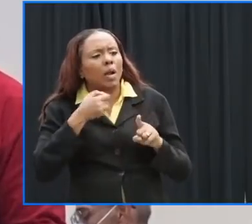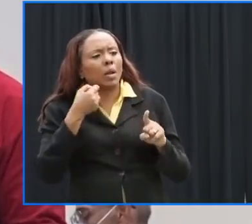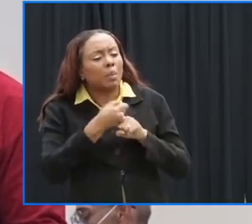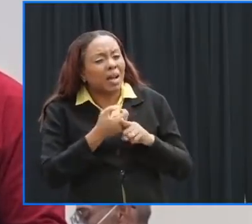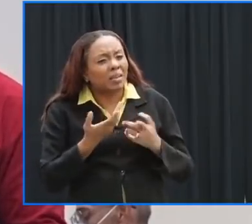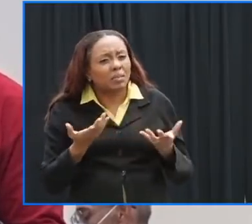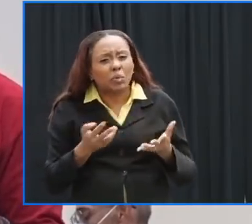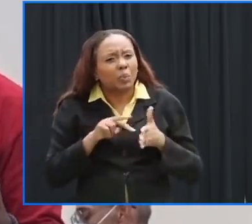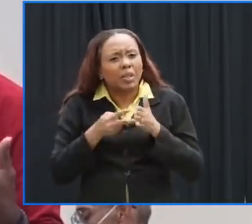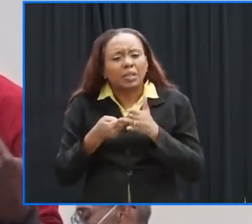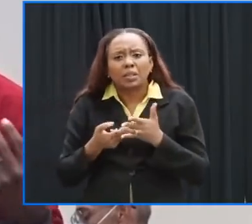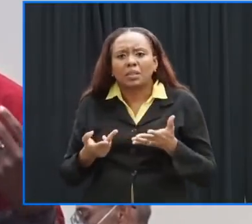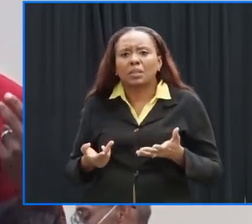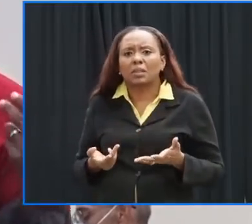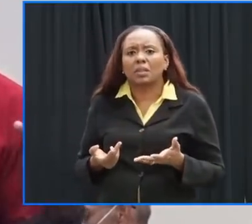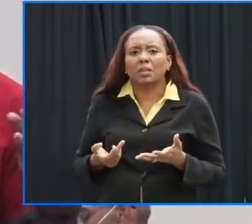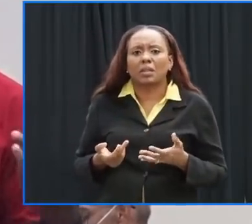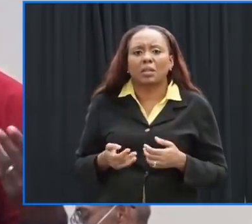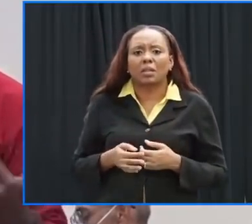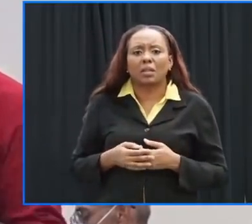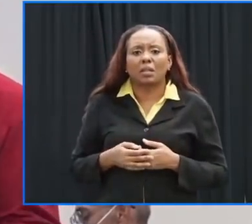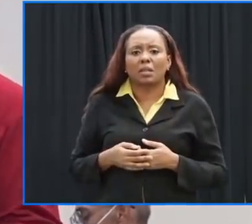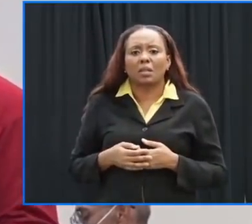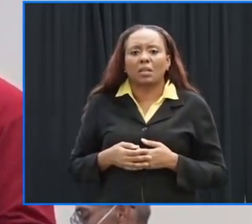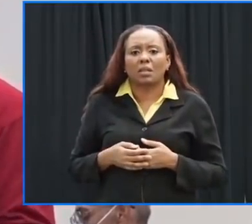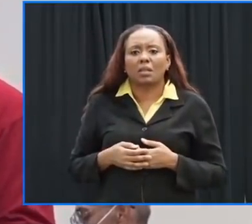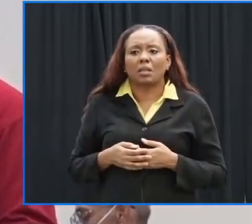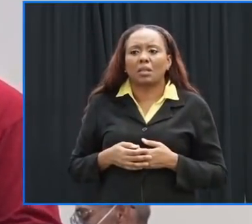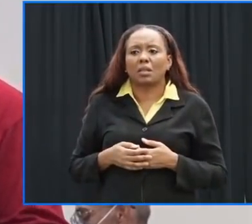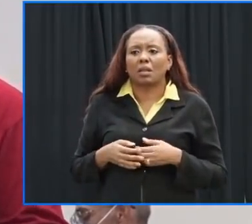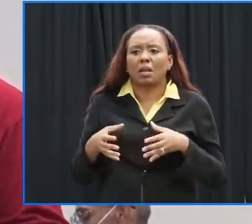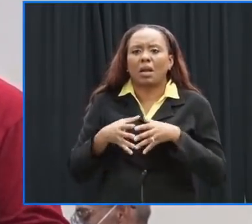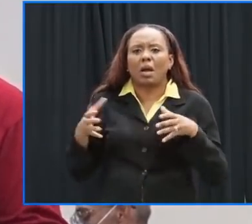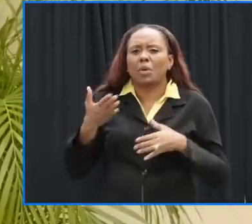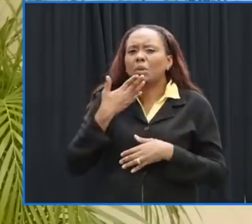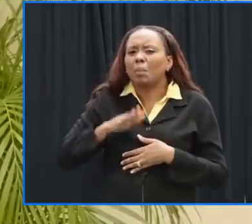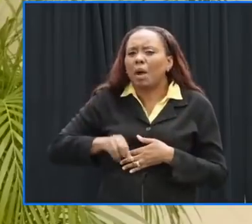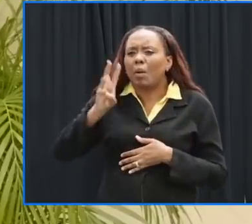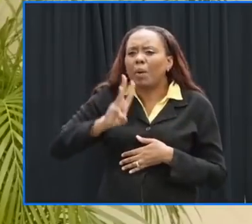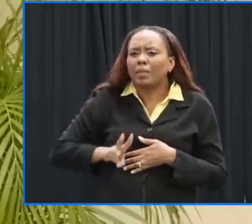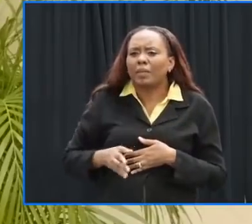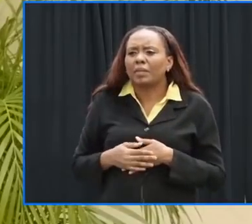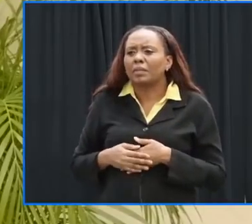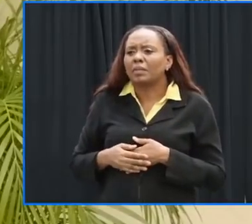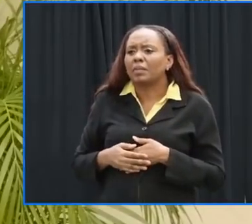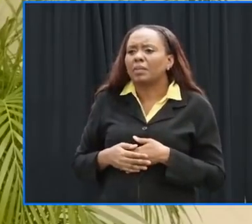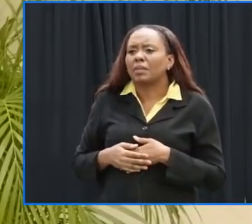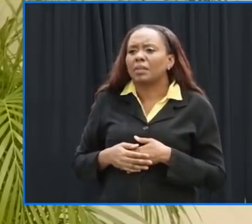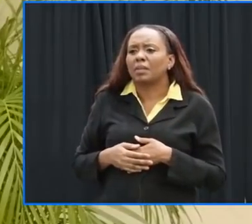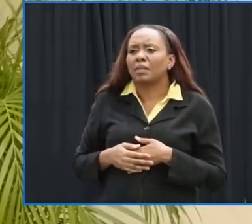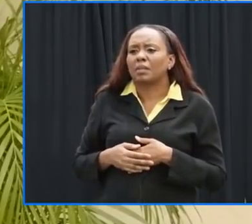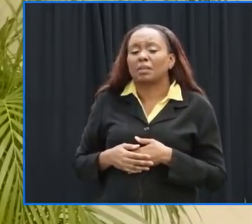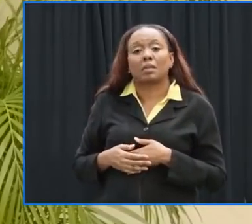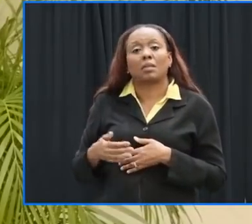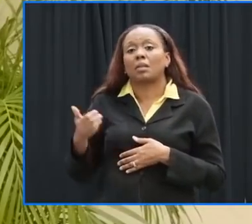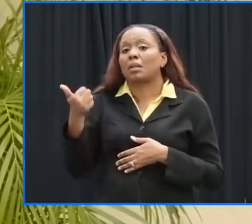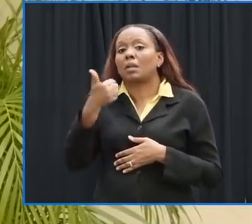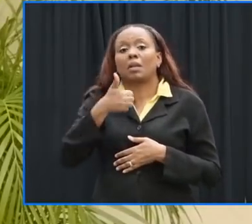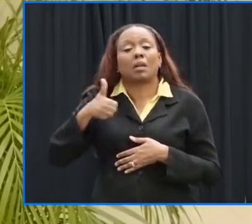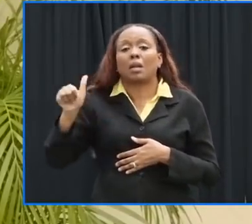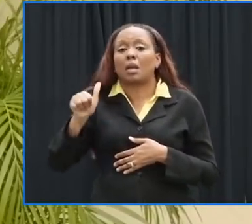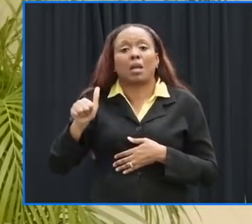movement now uh what level of adversity of of weather are you really looking at any tropical cyclone full stop